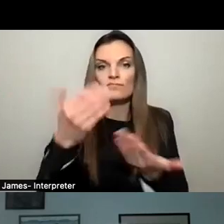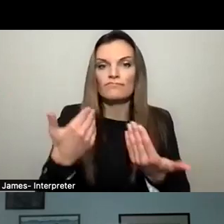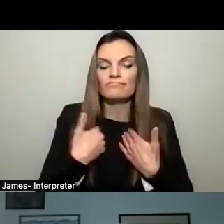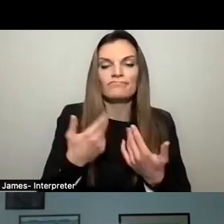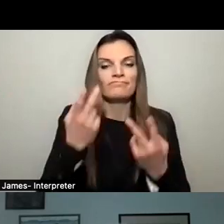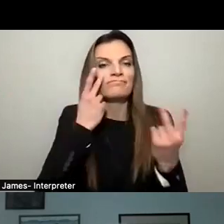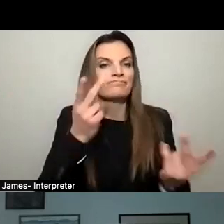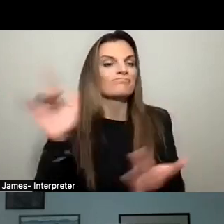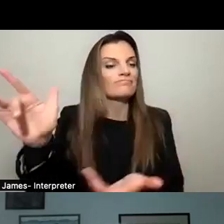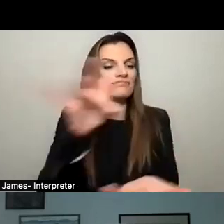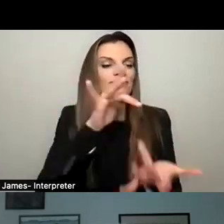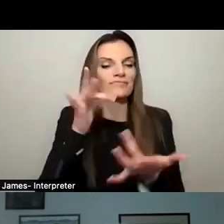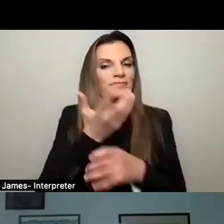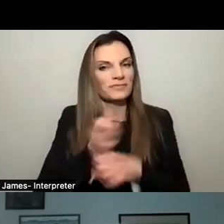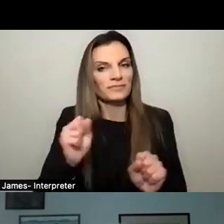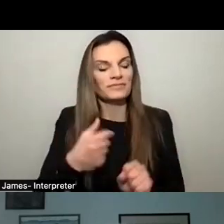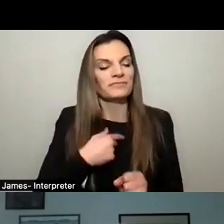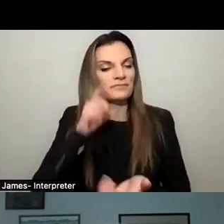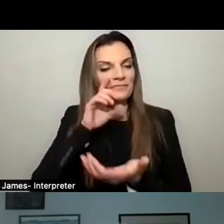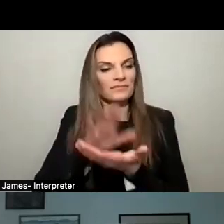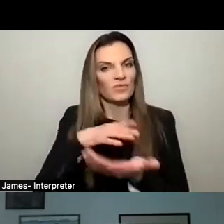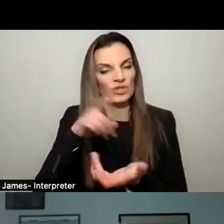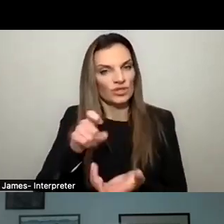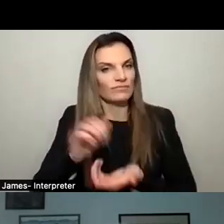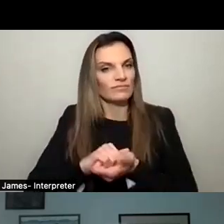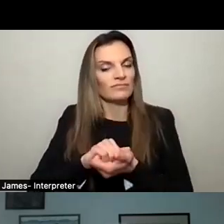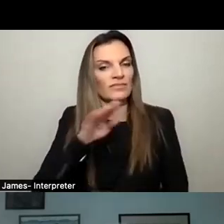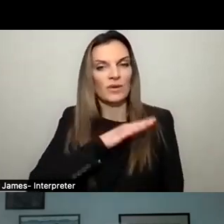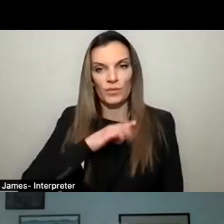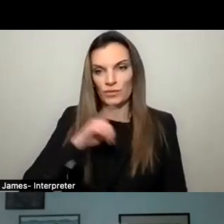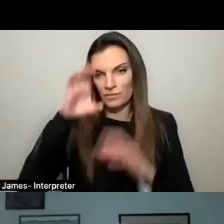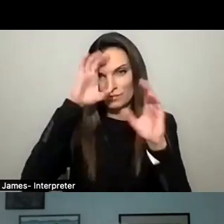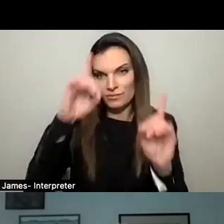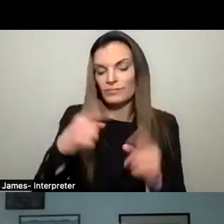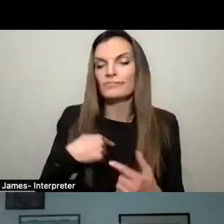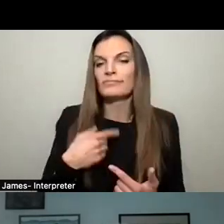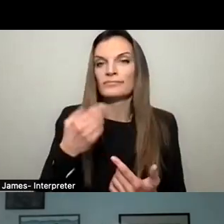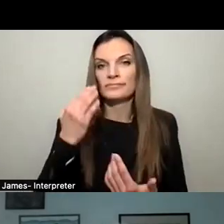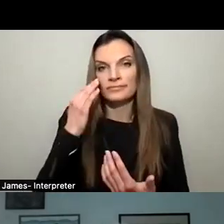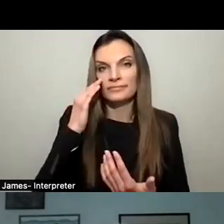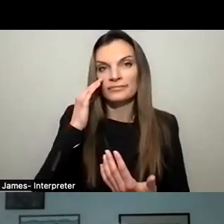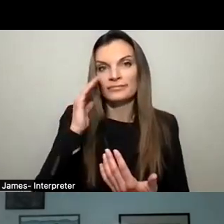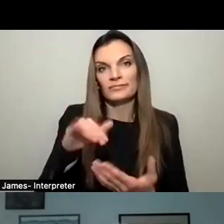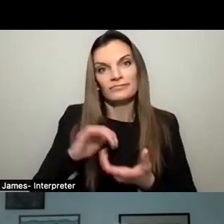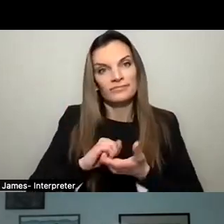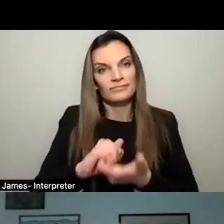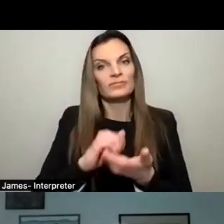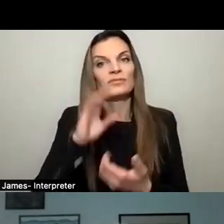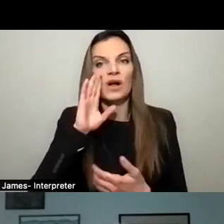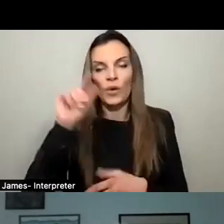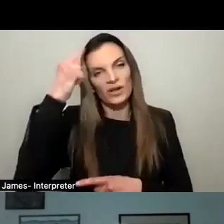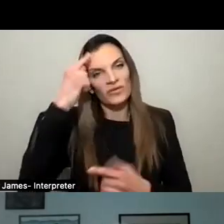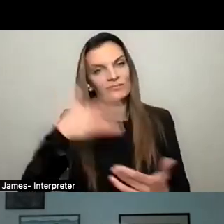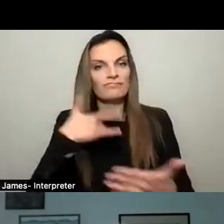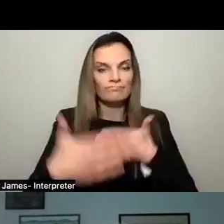community that is Sleepy Hollow. I think we should work with our Board of Education. They have voiced multiple times. I know it's going to be slow going in government, but